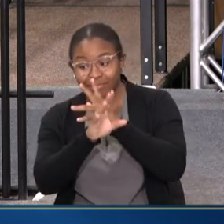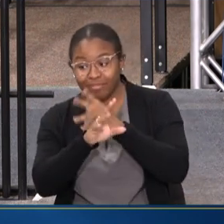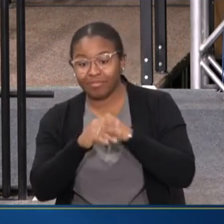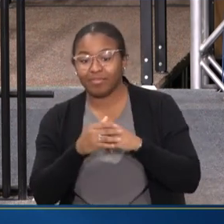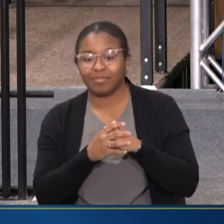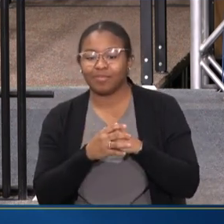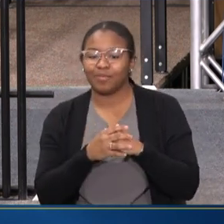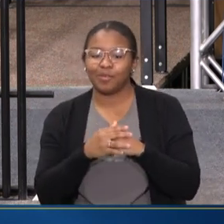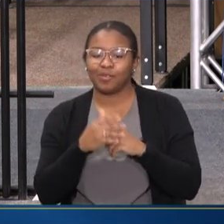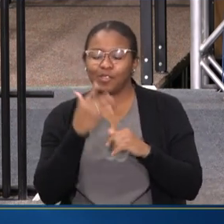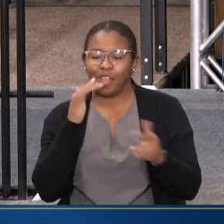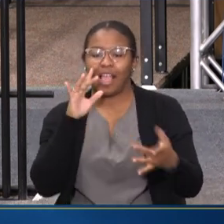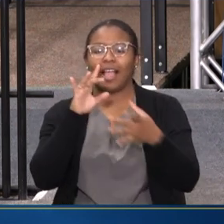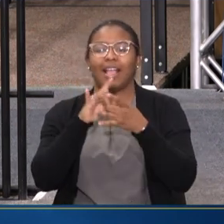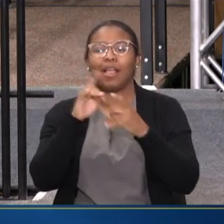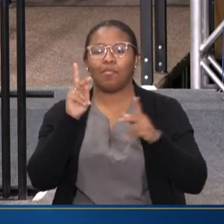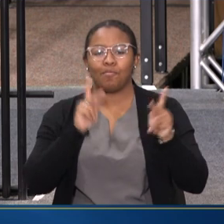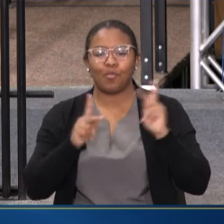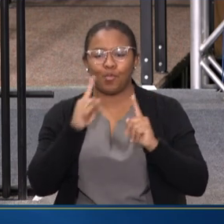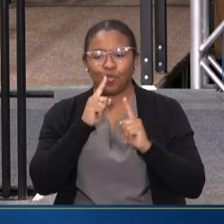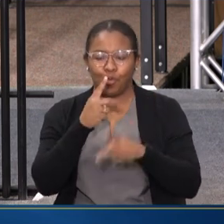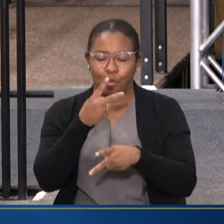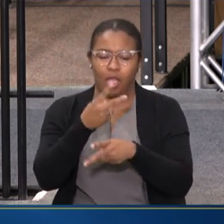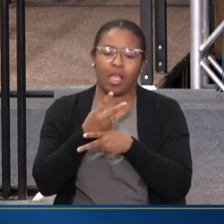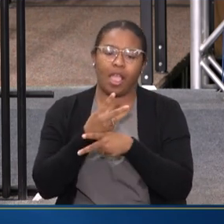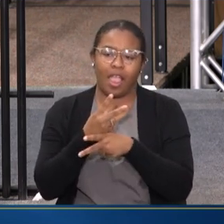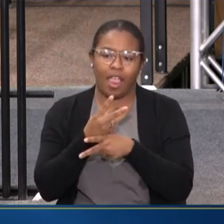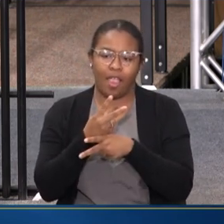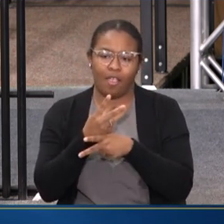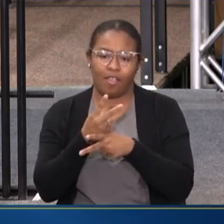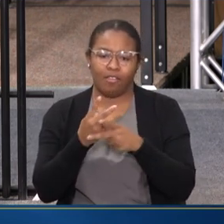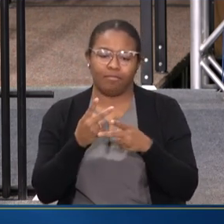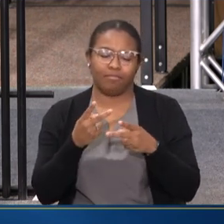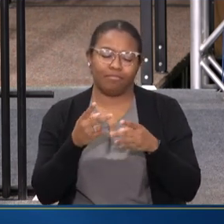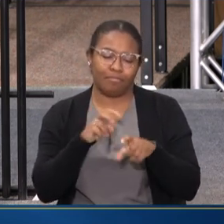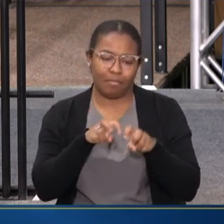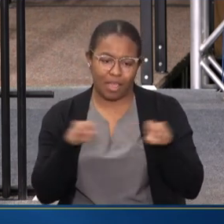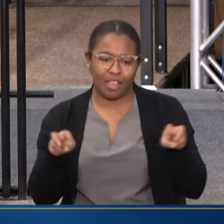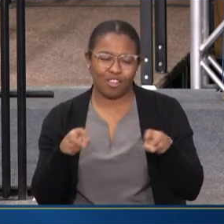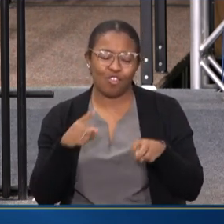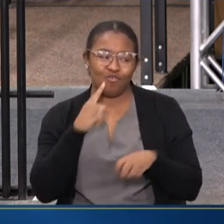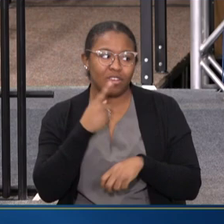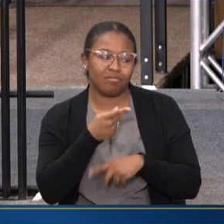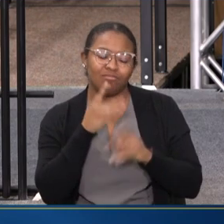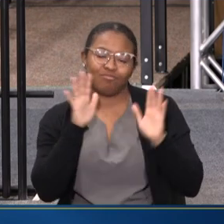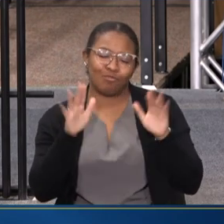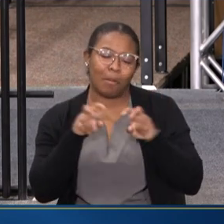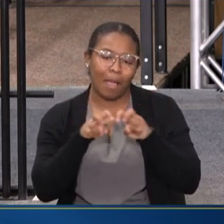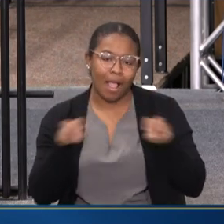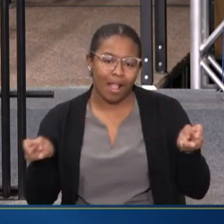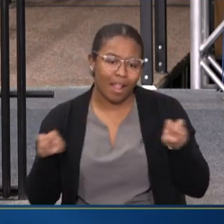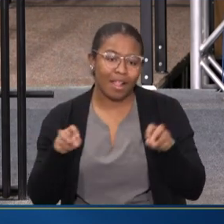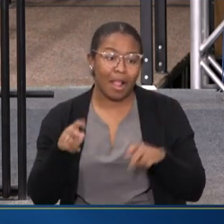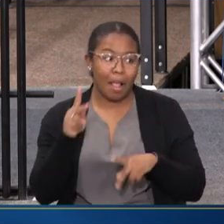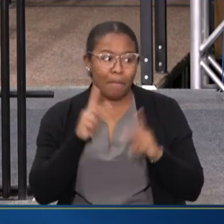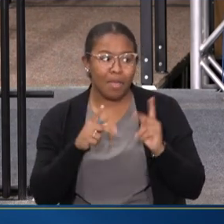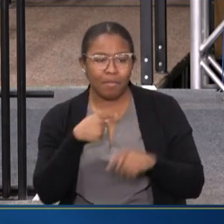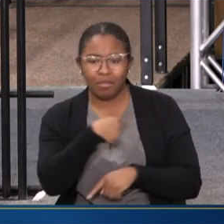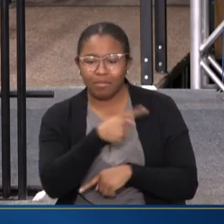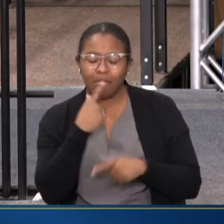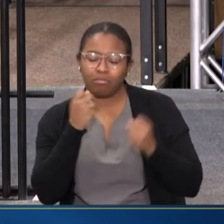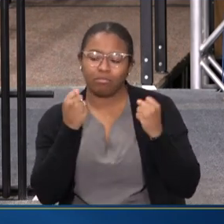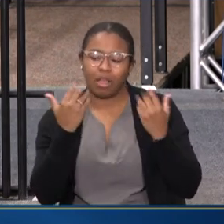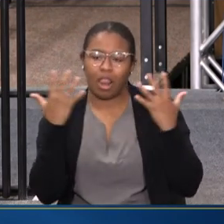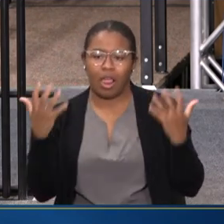STREAM TO THE CONNECTING PEOPLE TO CARE PANEL. WE HAVE A REALLY, REALLY GREAT PANEL WITH PEOPLE WITH LOTS OF